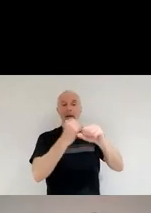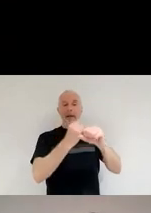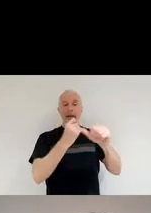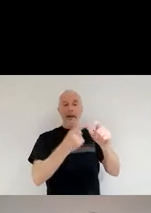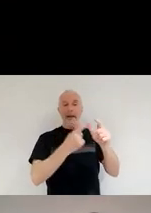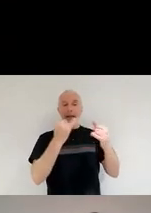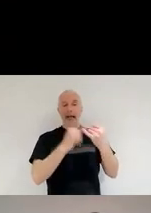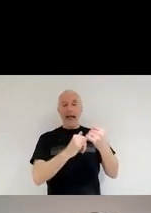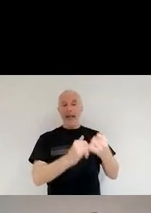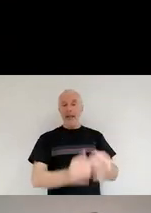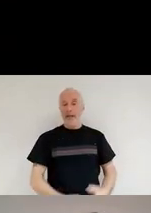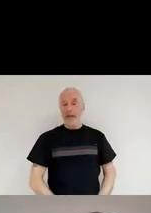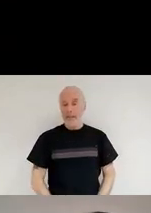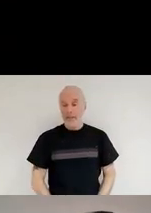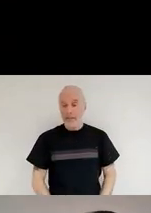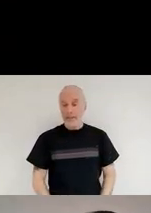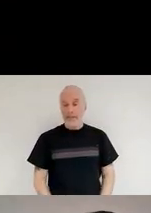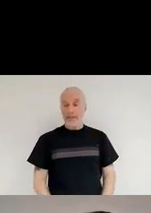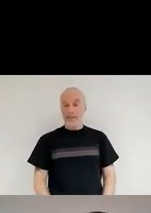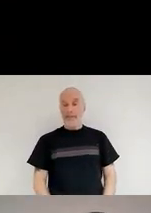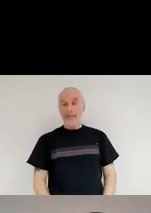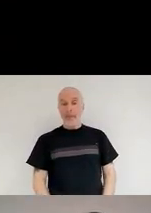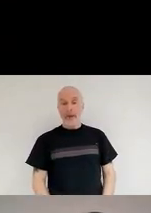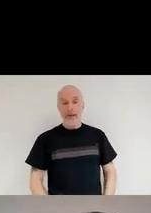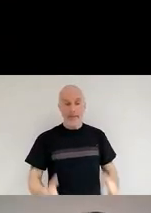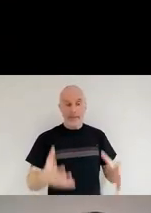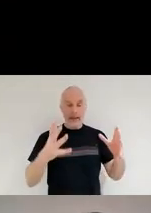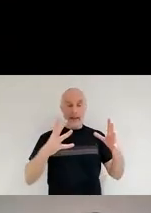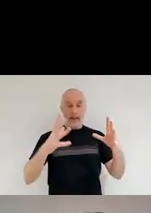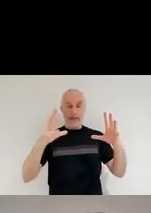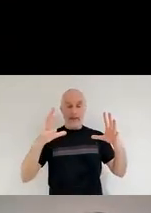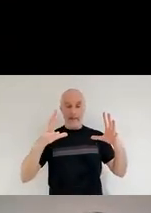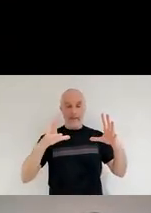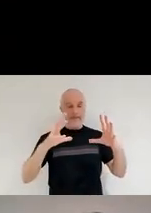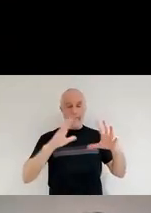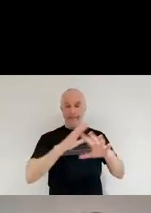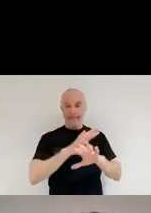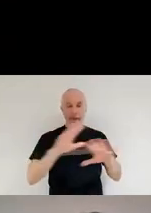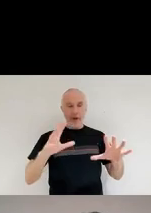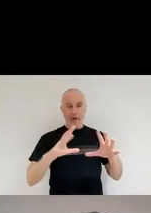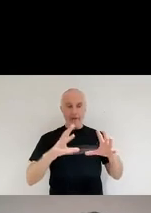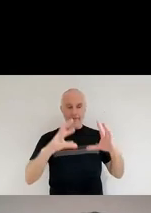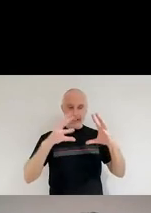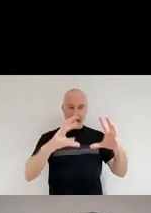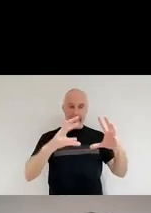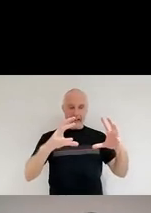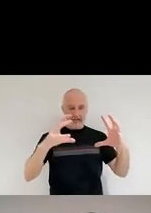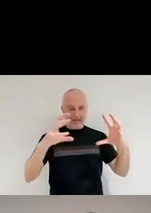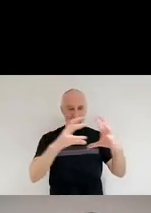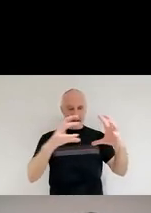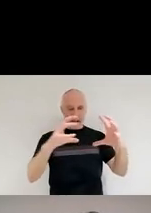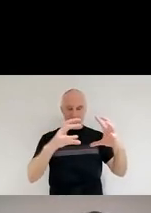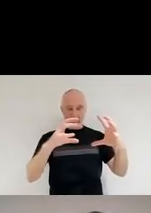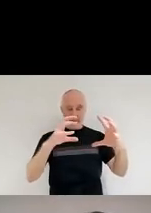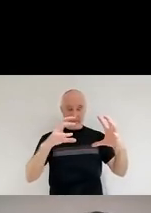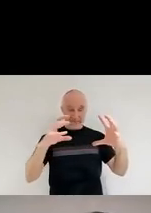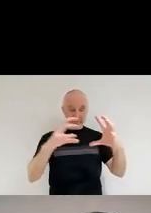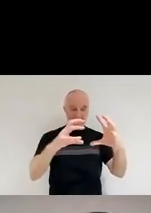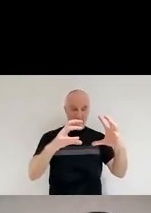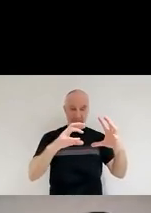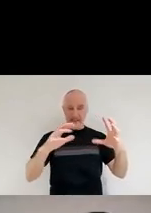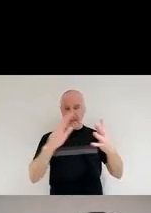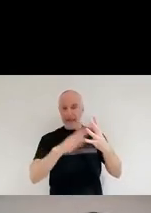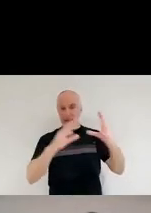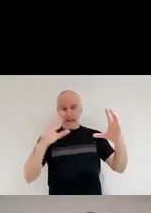If it's a place that is not dense enough, then the chance of you having different atoms starting to stick